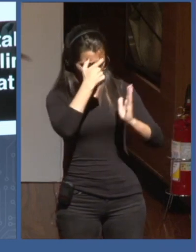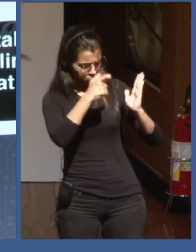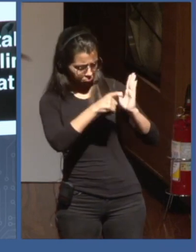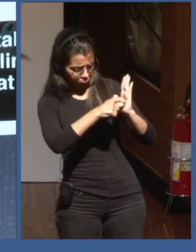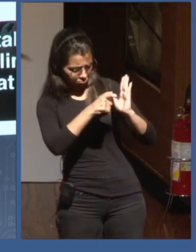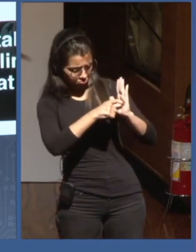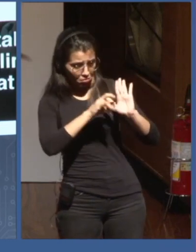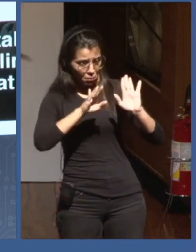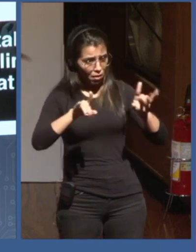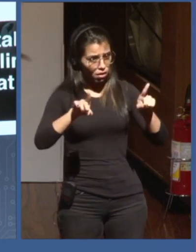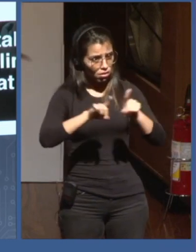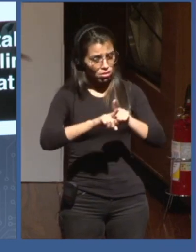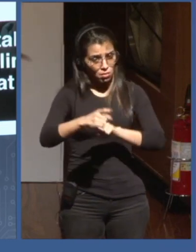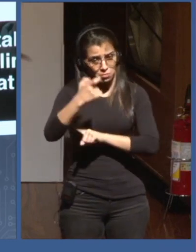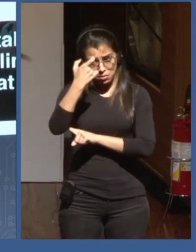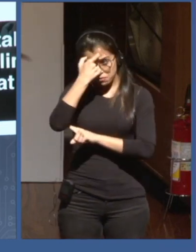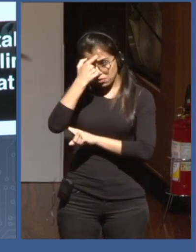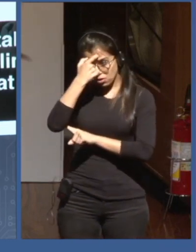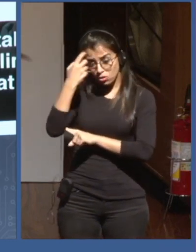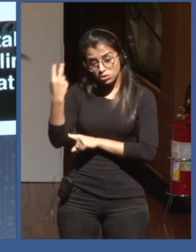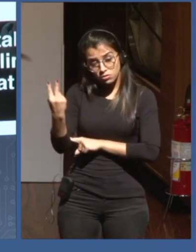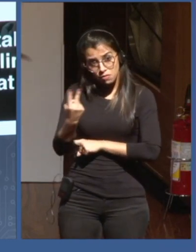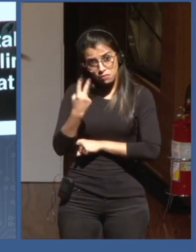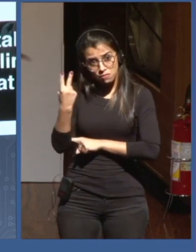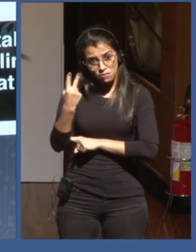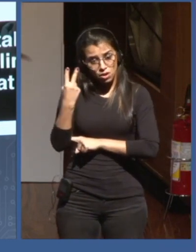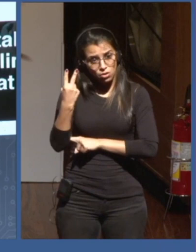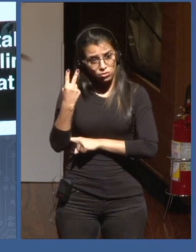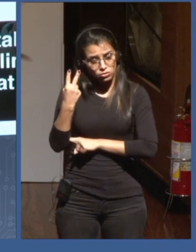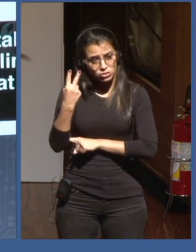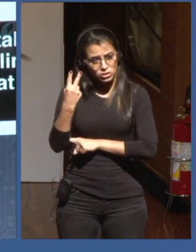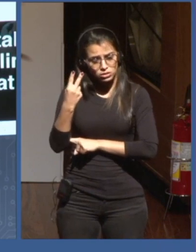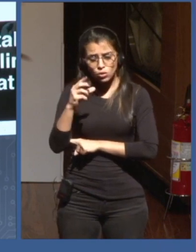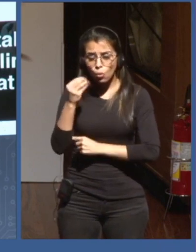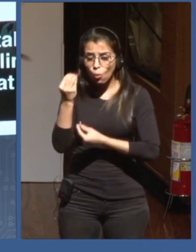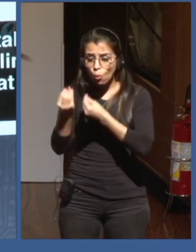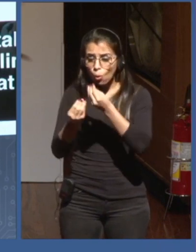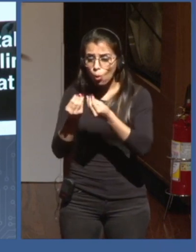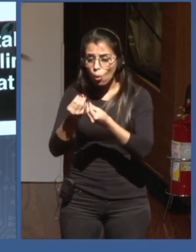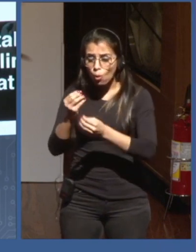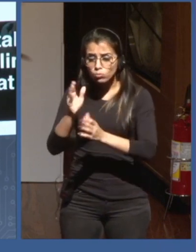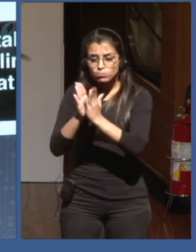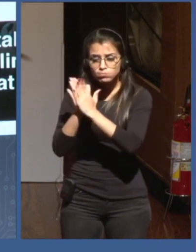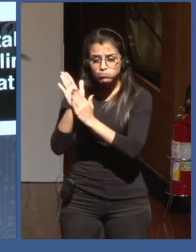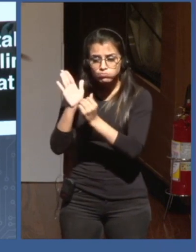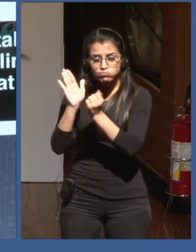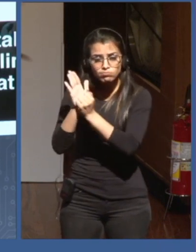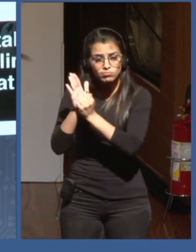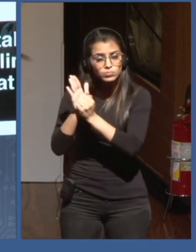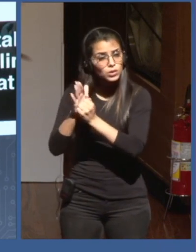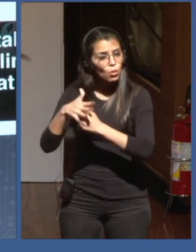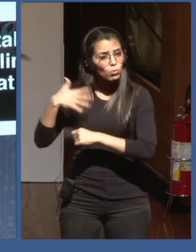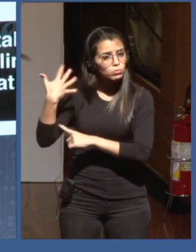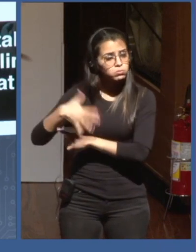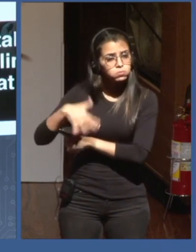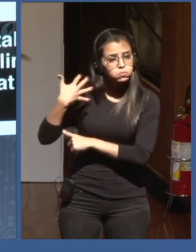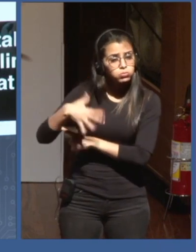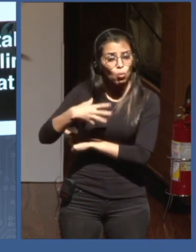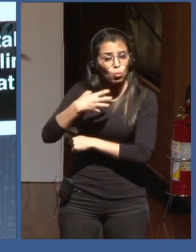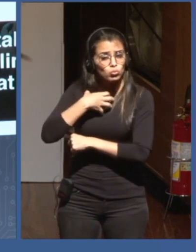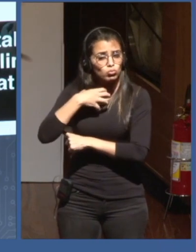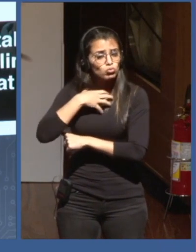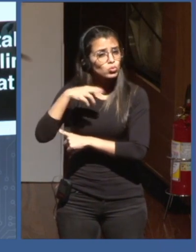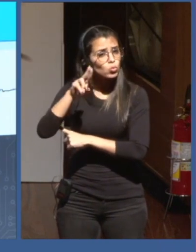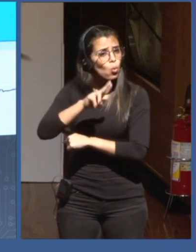the wealth, and the power of these data, and how they could be used in one generation for the greater good.